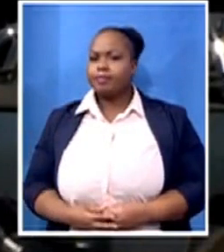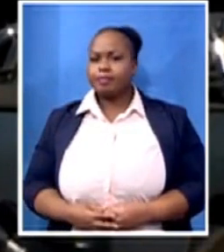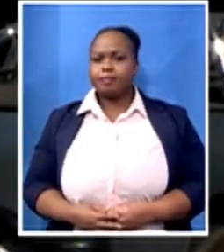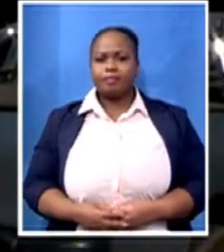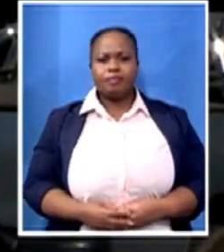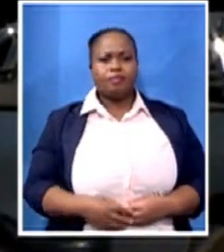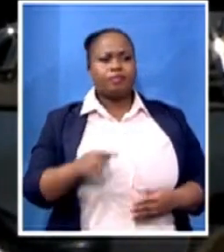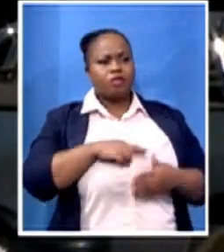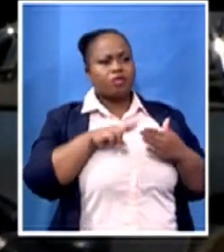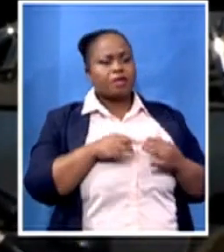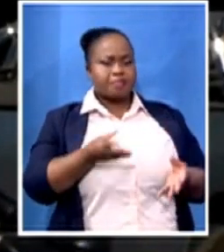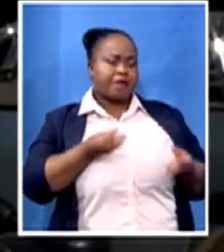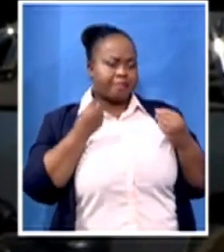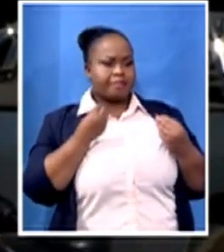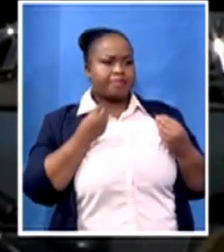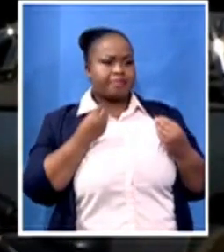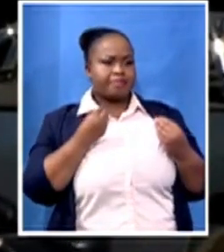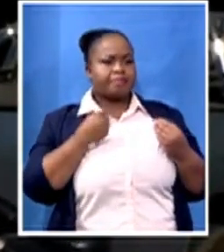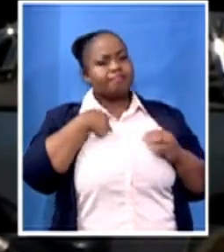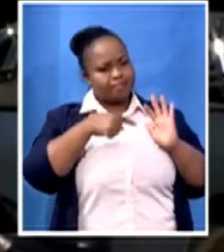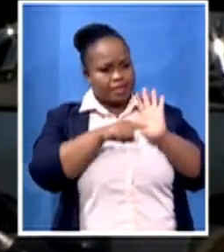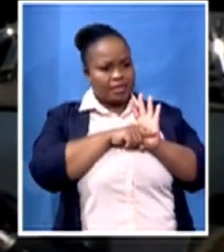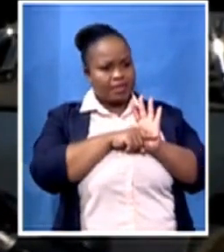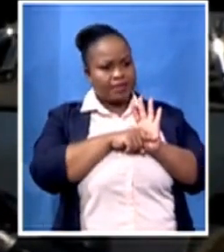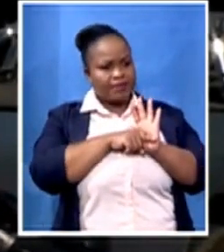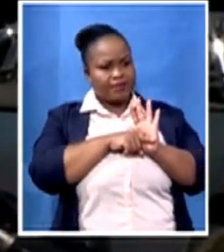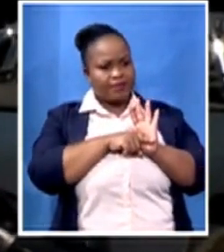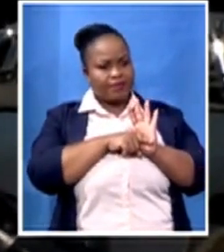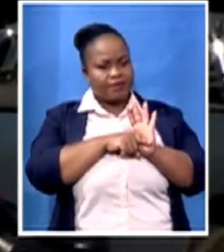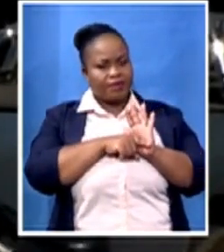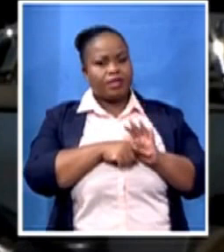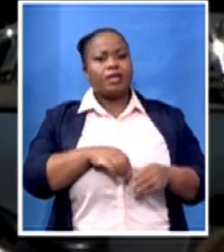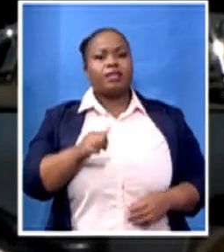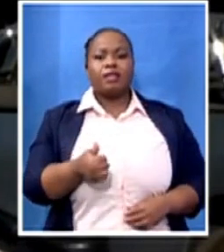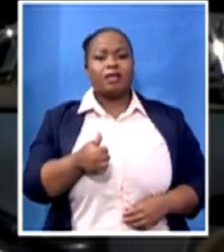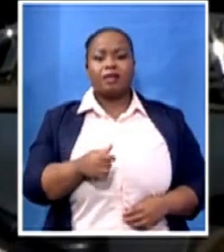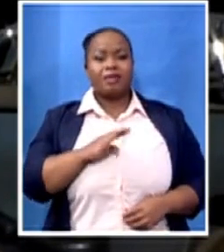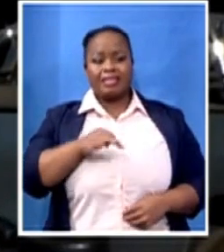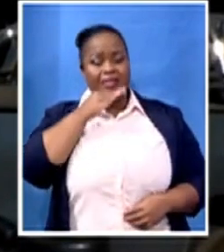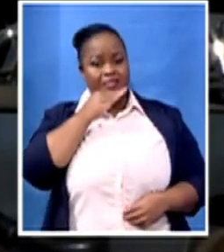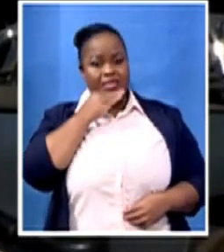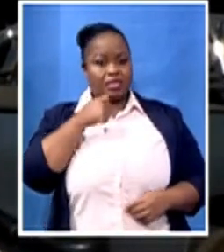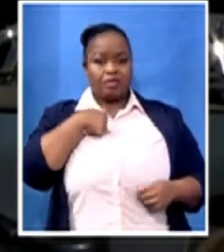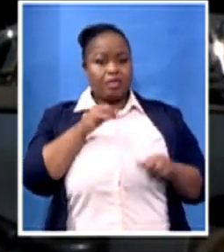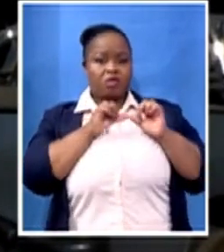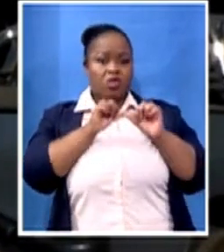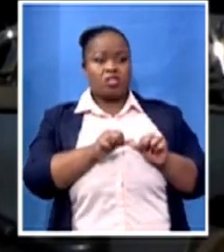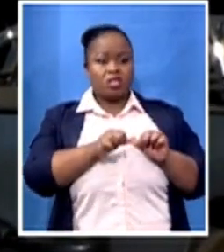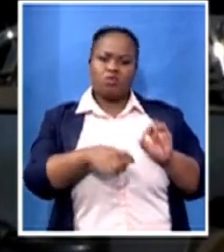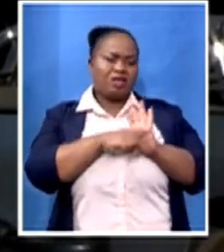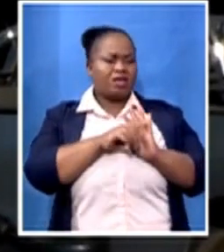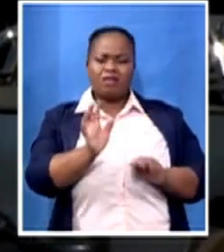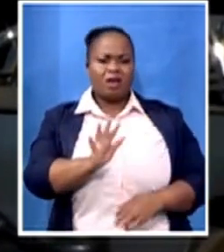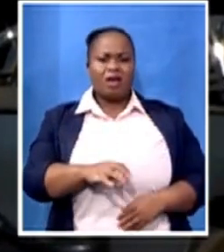I am negative in terms of those results, but it doesn't necessarily mean that I shall continue to be negative if I'm not careful. What